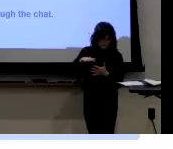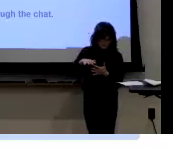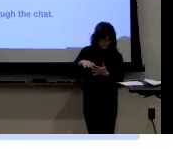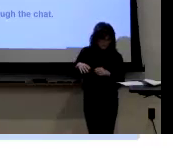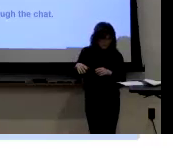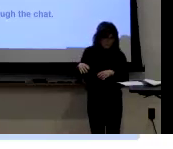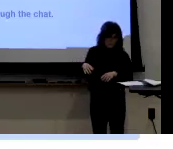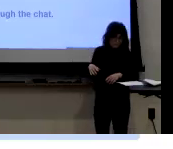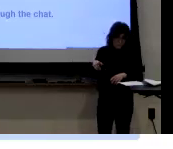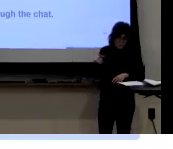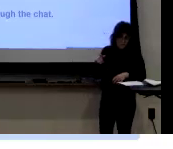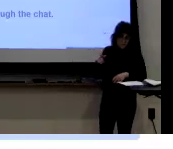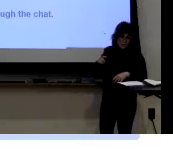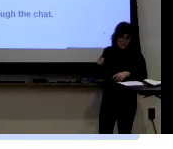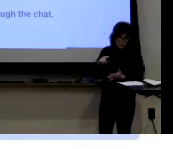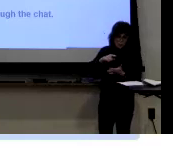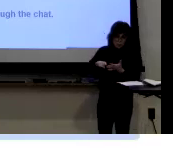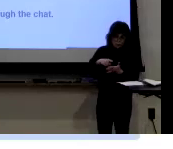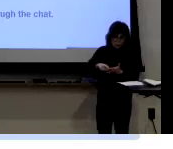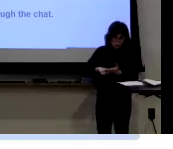deaf studies and disability studies.